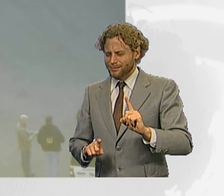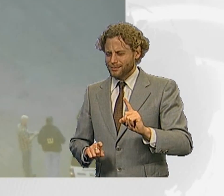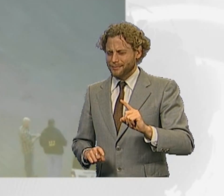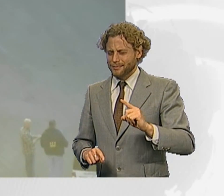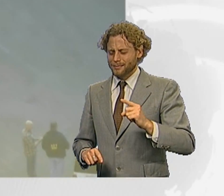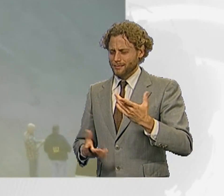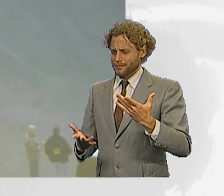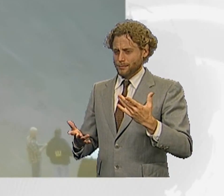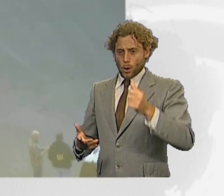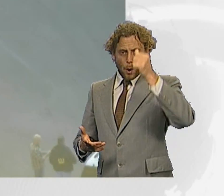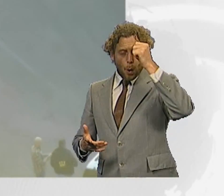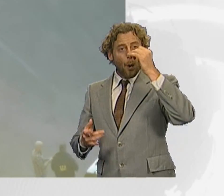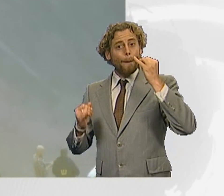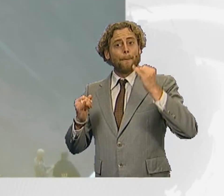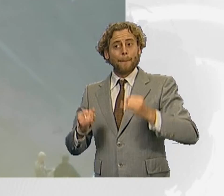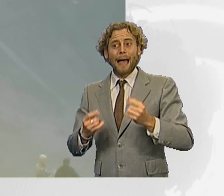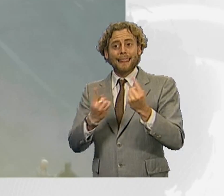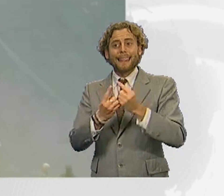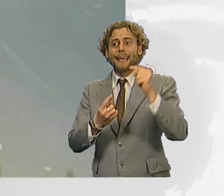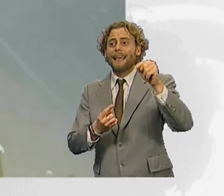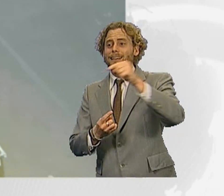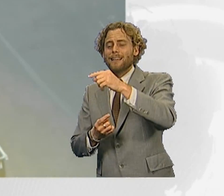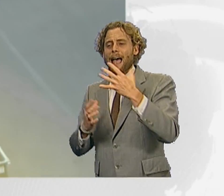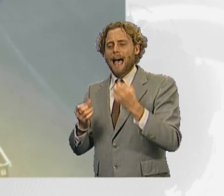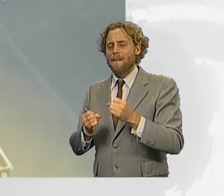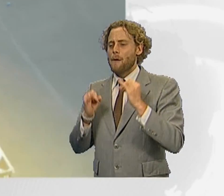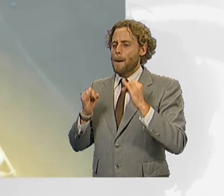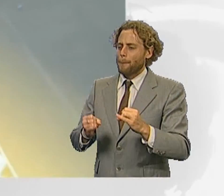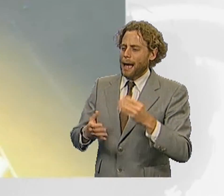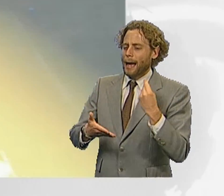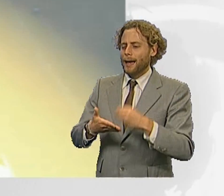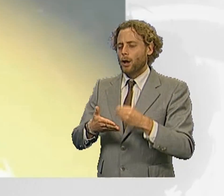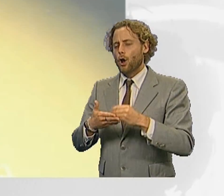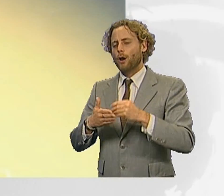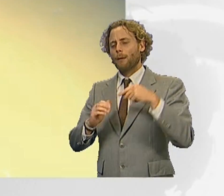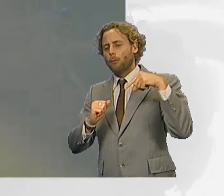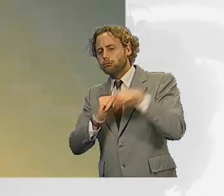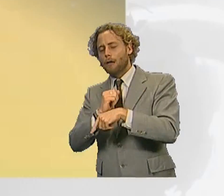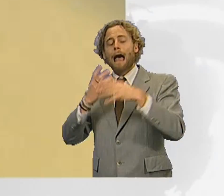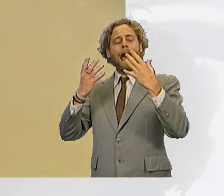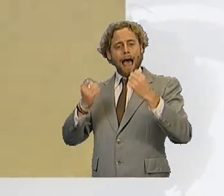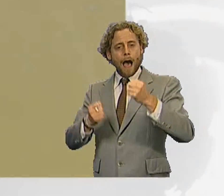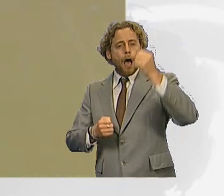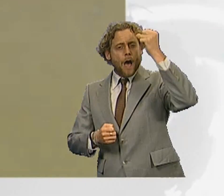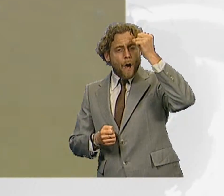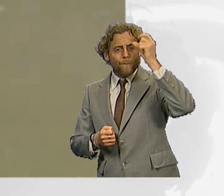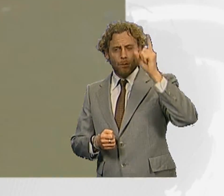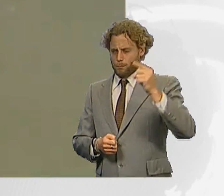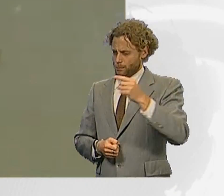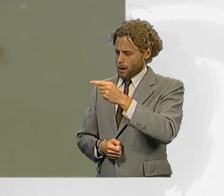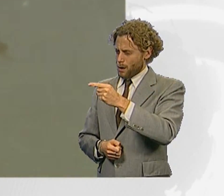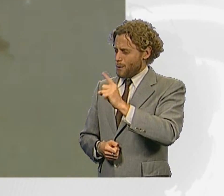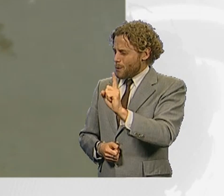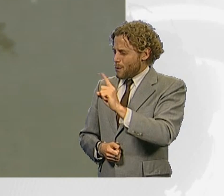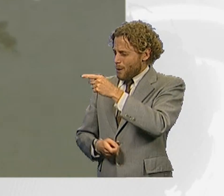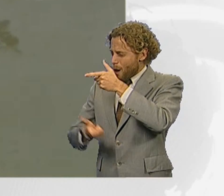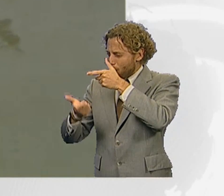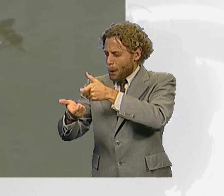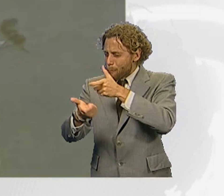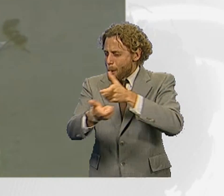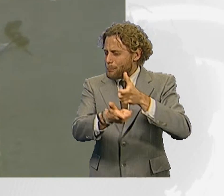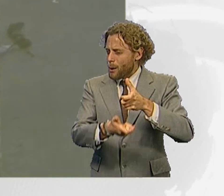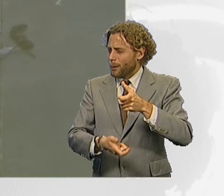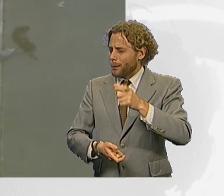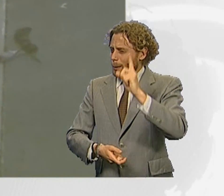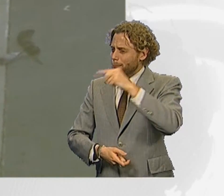world? I mean, I know the world has been a bad economy globally, but to take this many lives at a movie